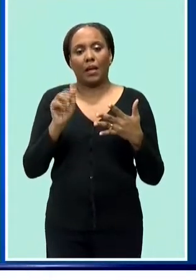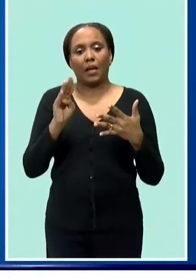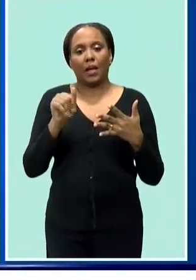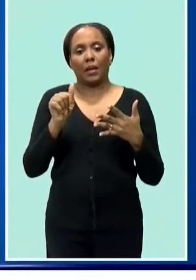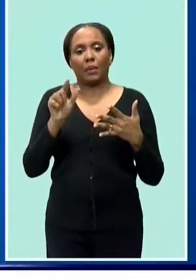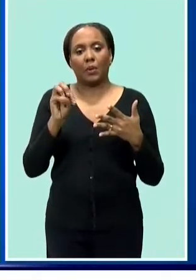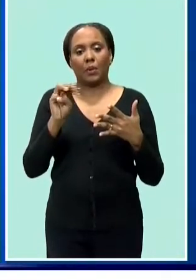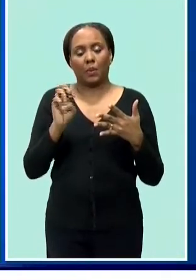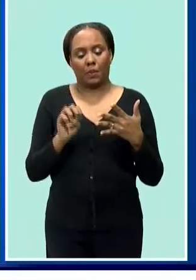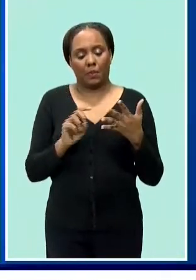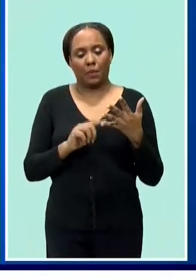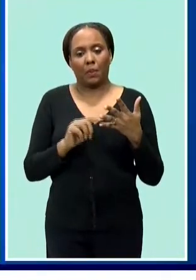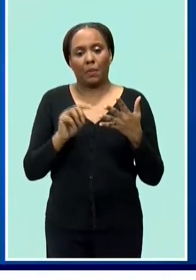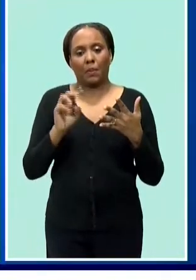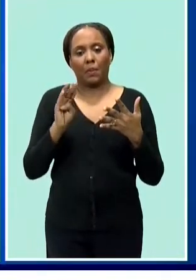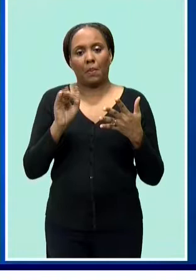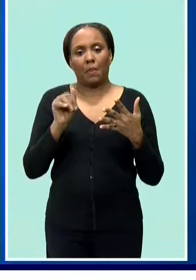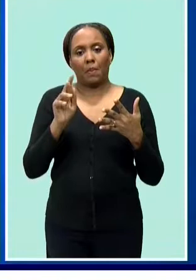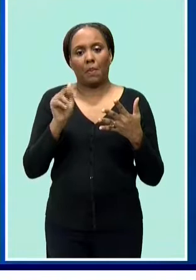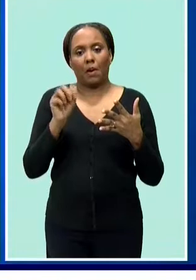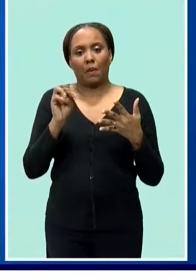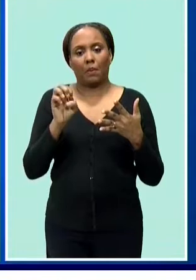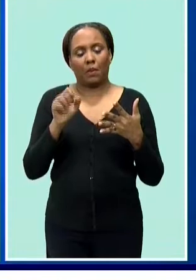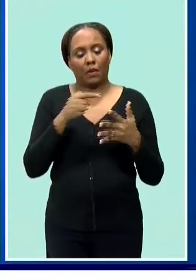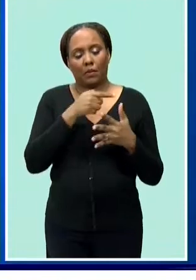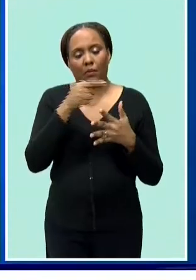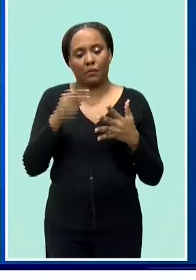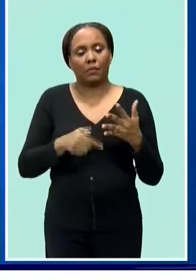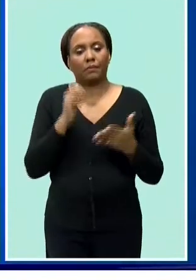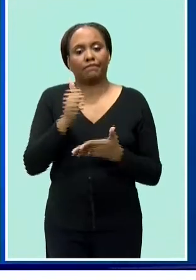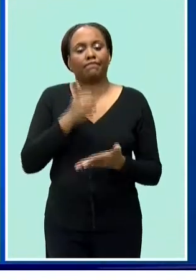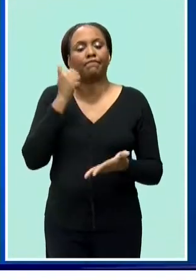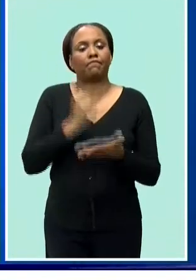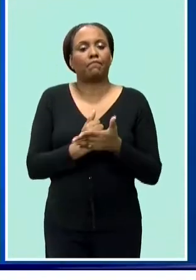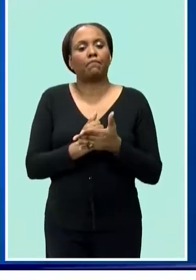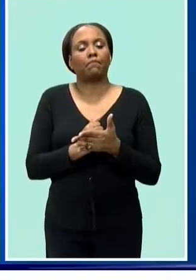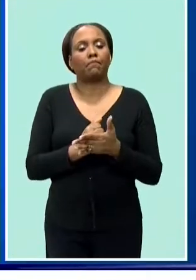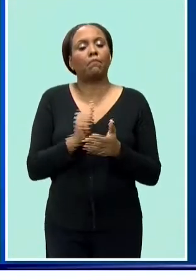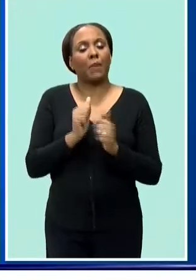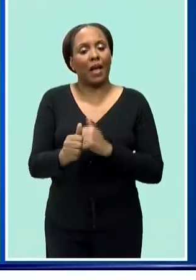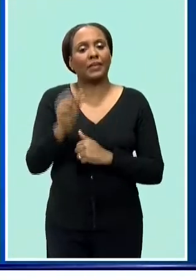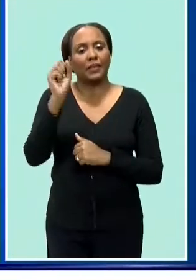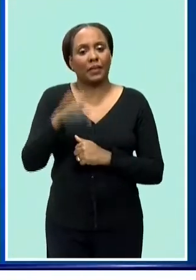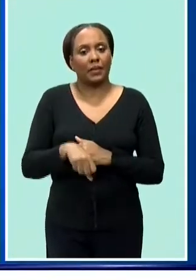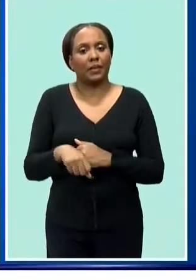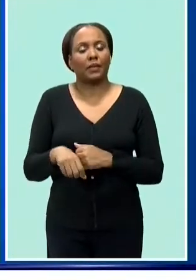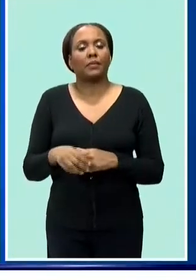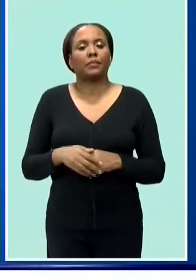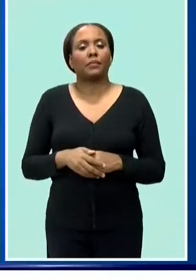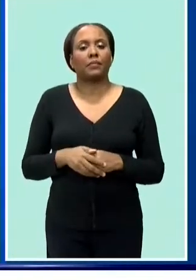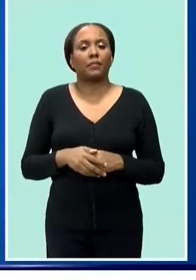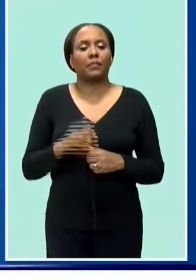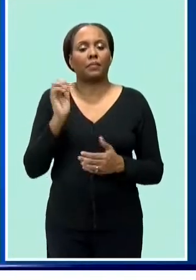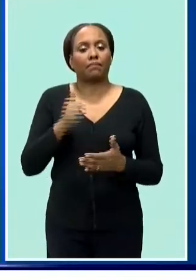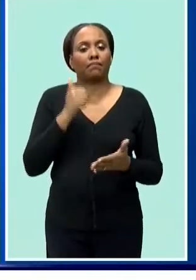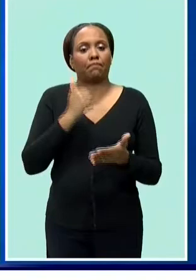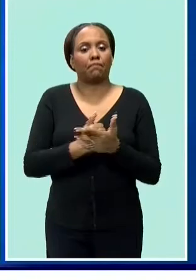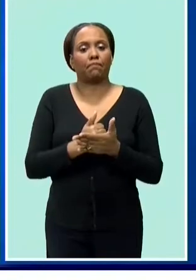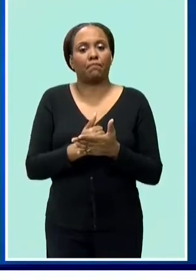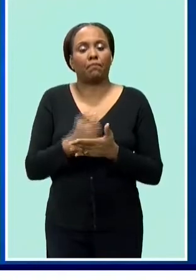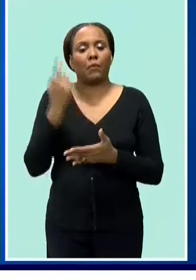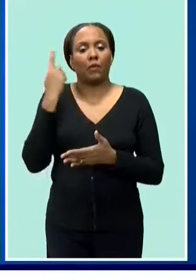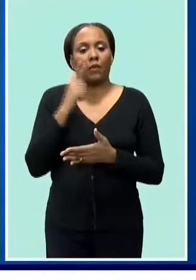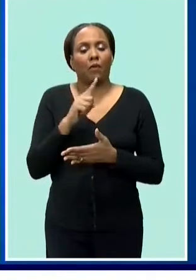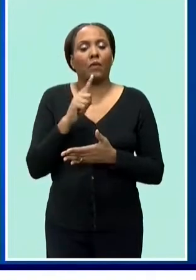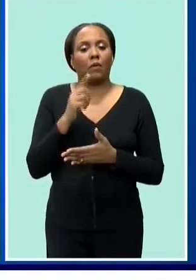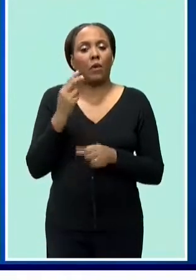marinol yeah so those are approved products of of medicinal of cannabinoids that have been approved on drug formulary